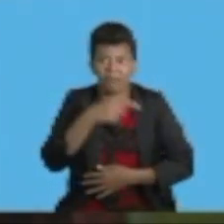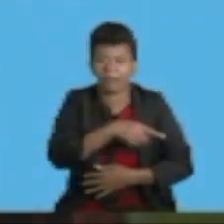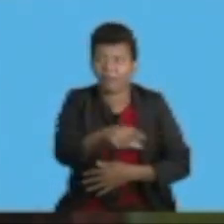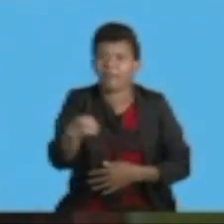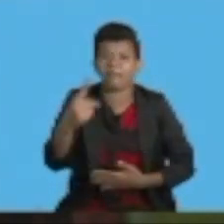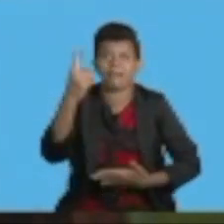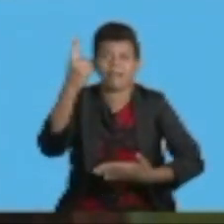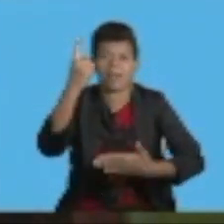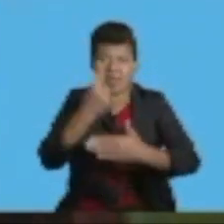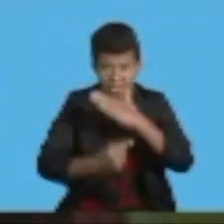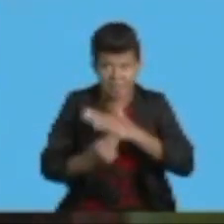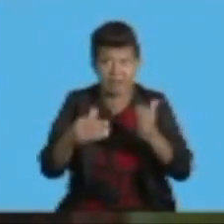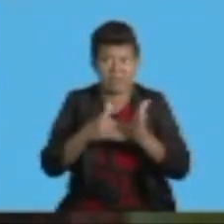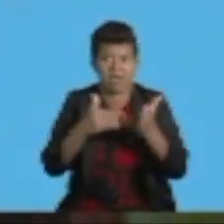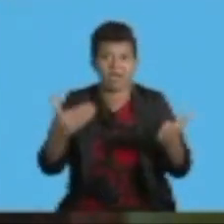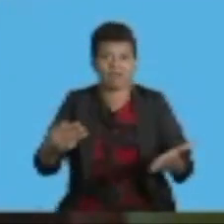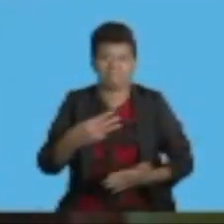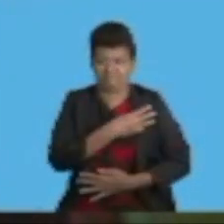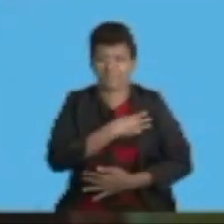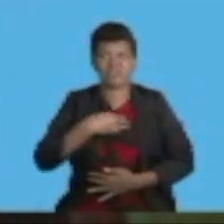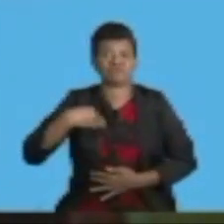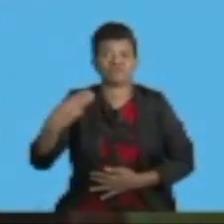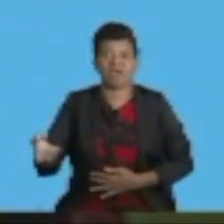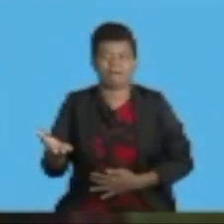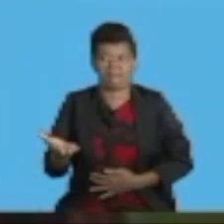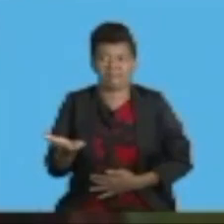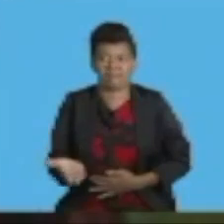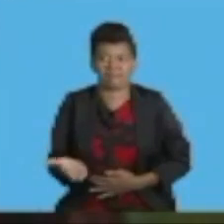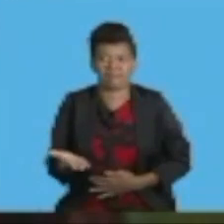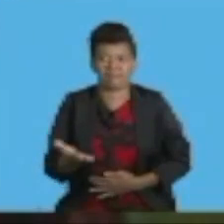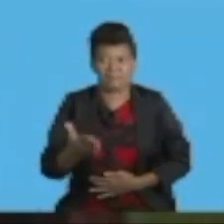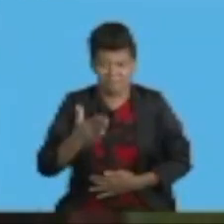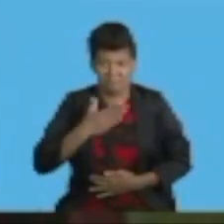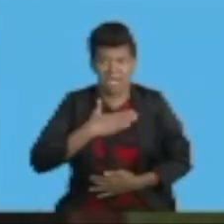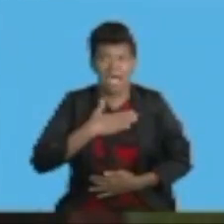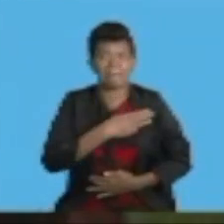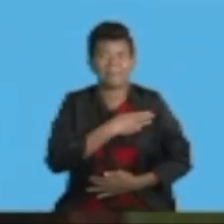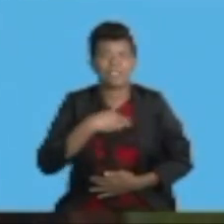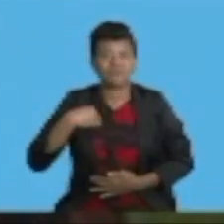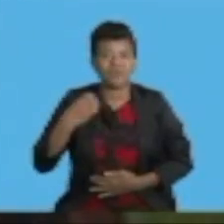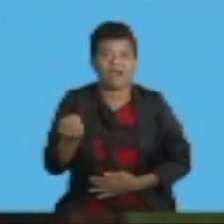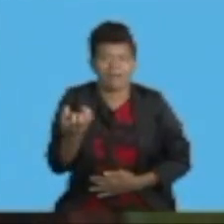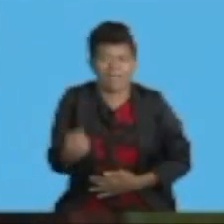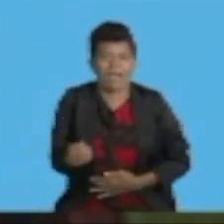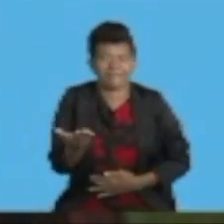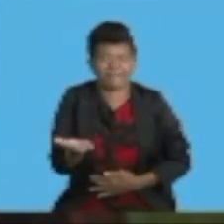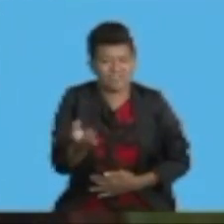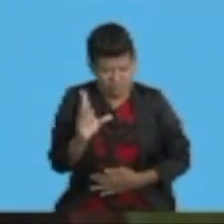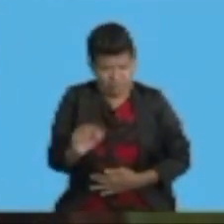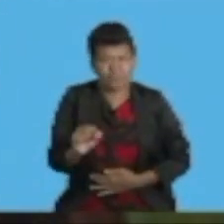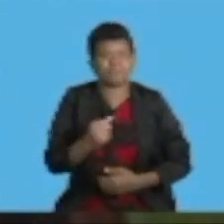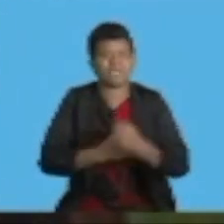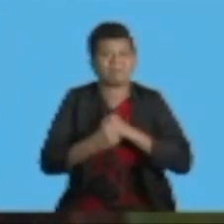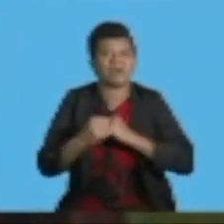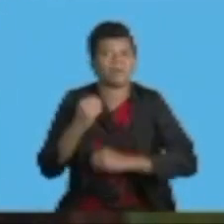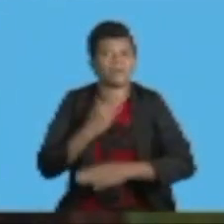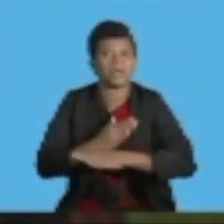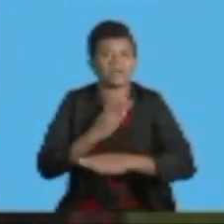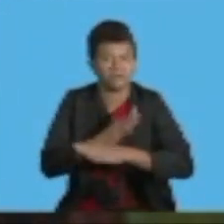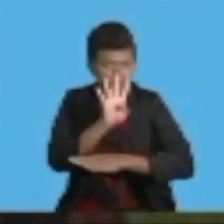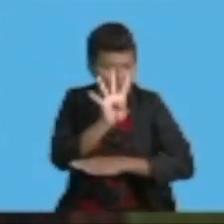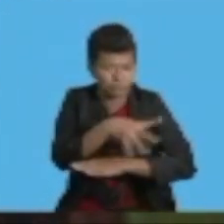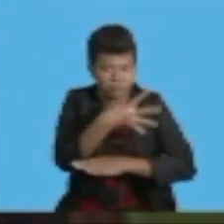the Ministry of Industry, Trade and Tourism by using the digital platform for the building approval processes and other